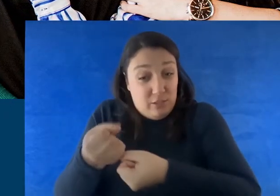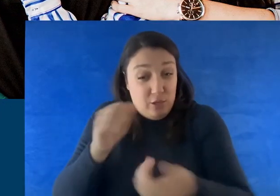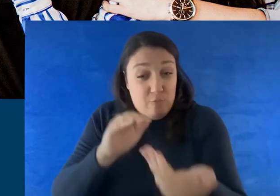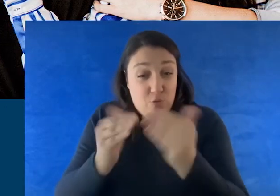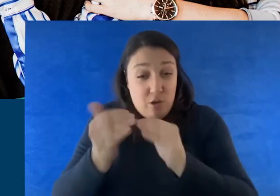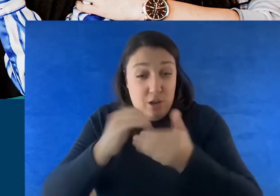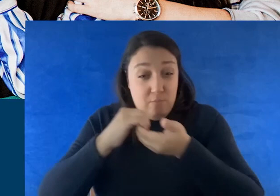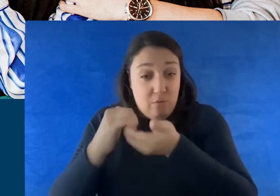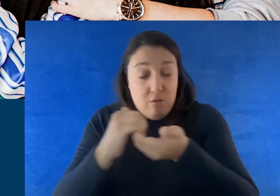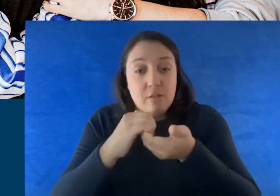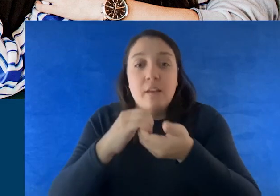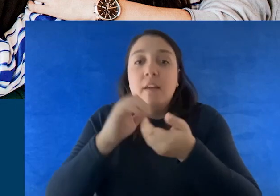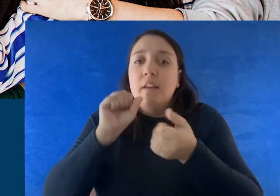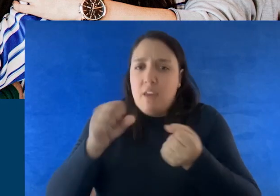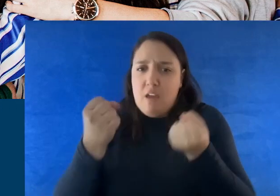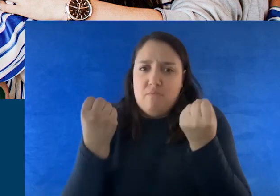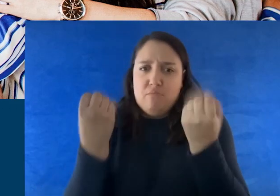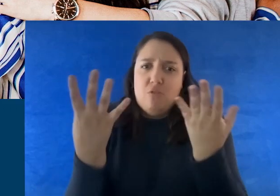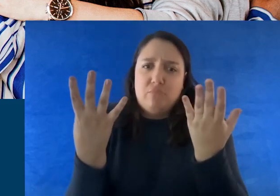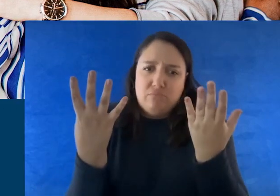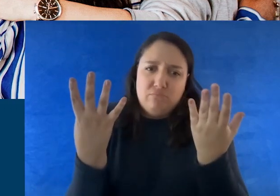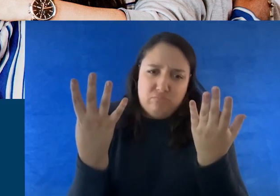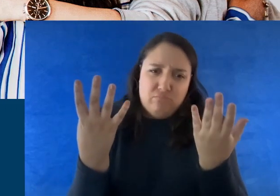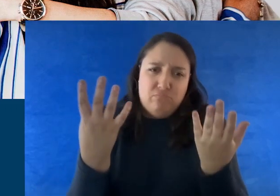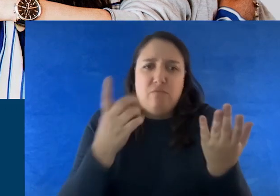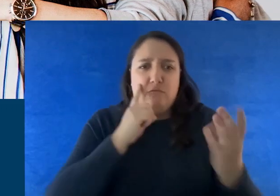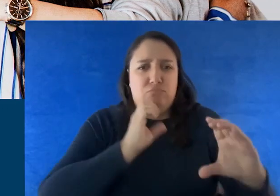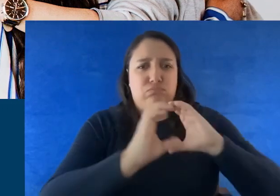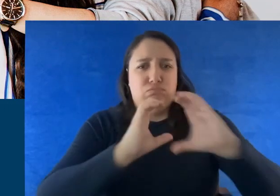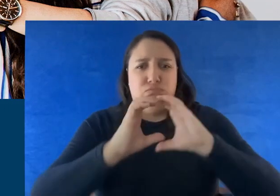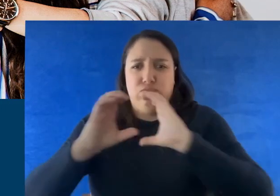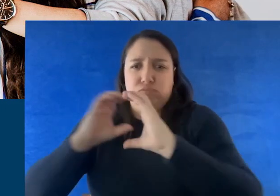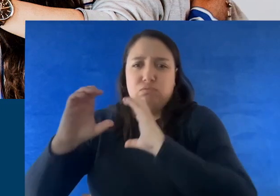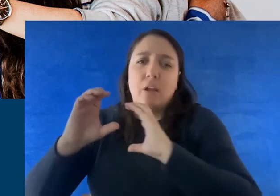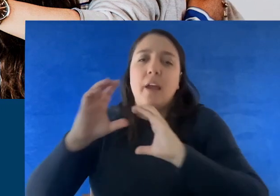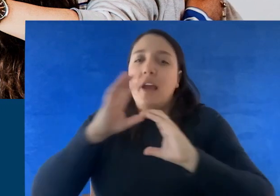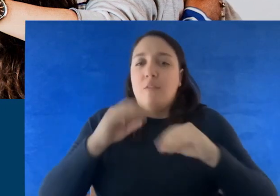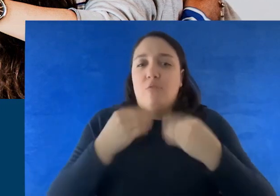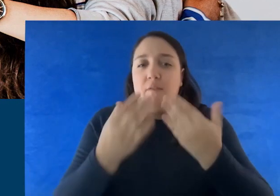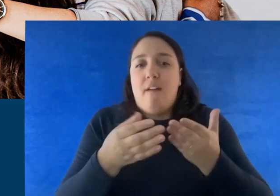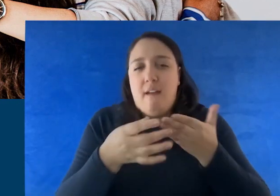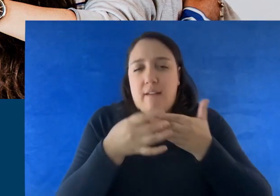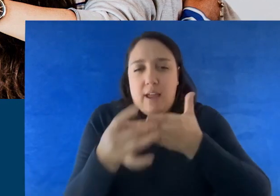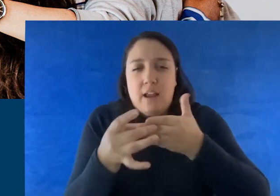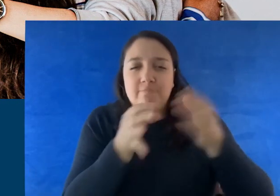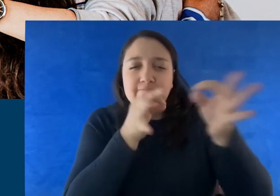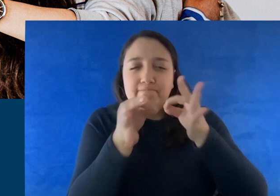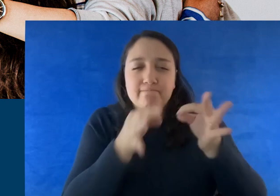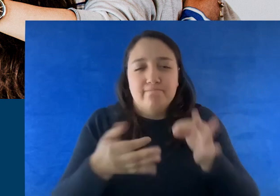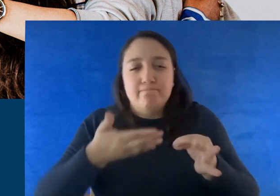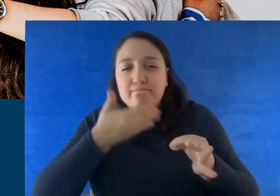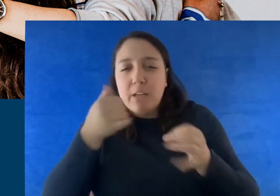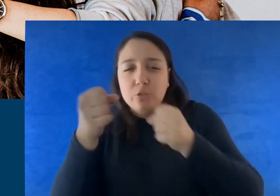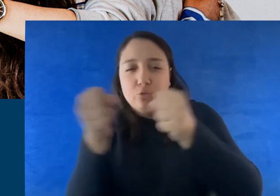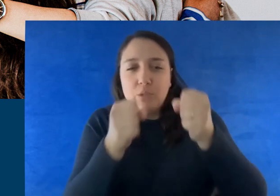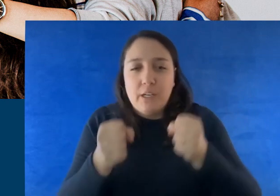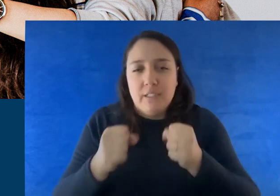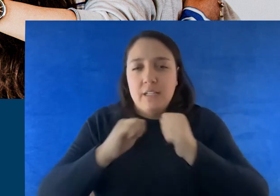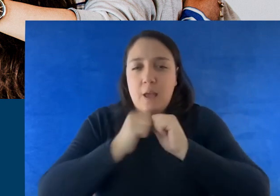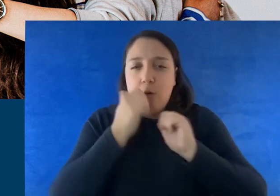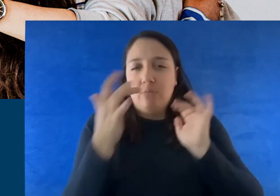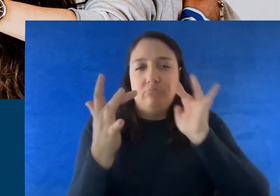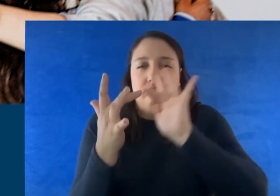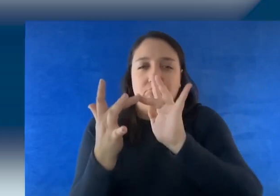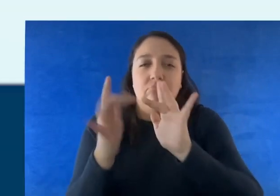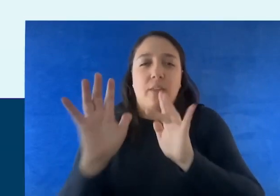can become force multipliers for communication and can provide guidance on the best strategies to reach their community.